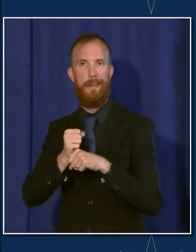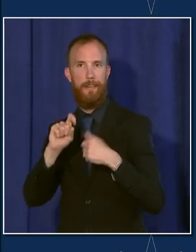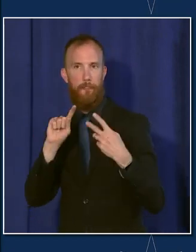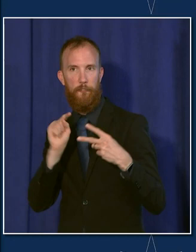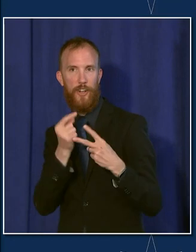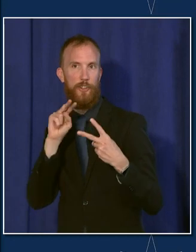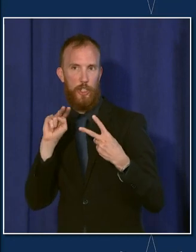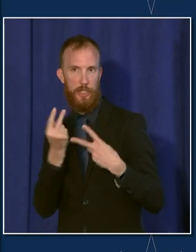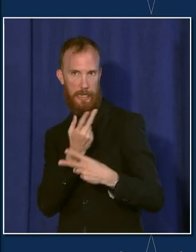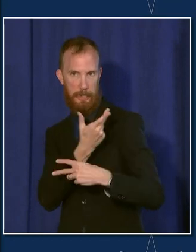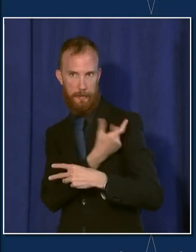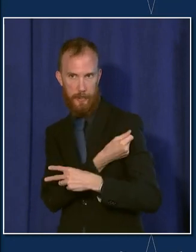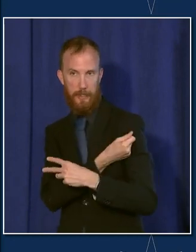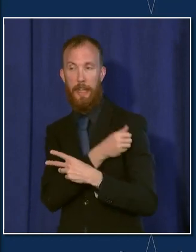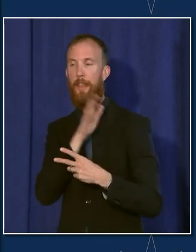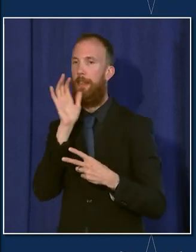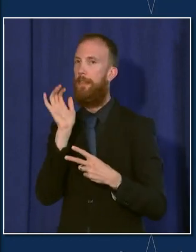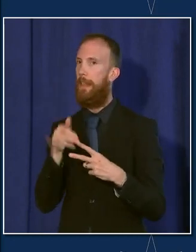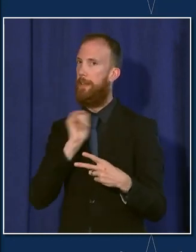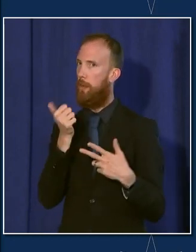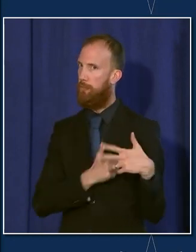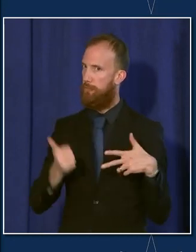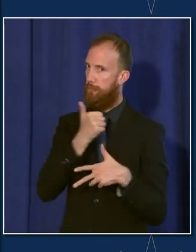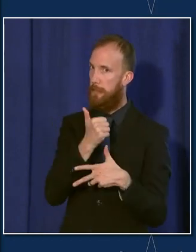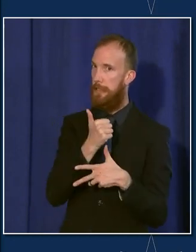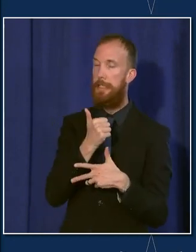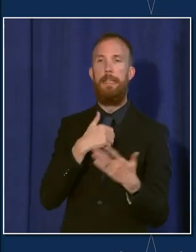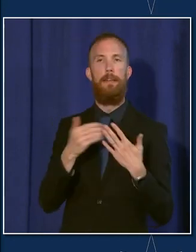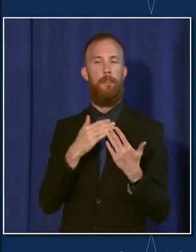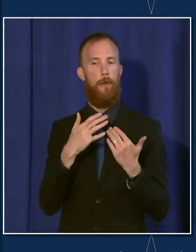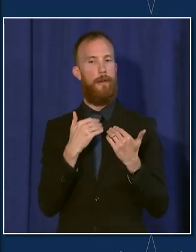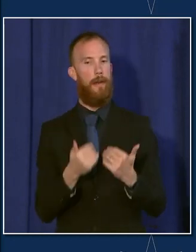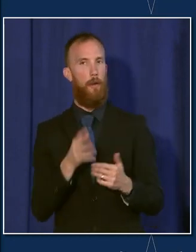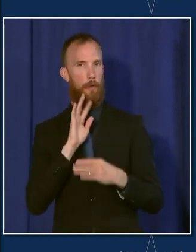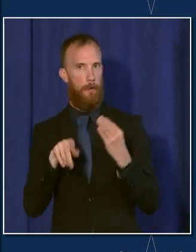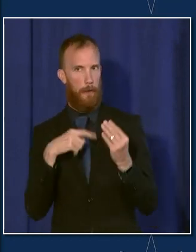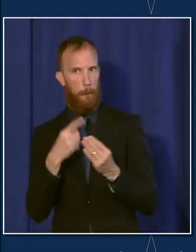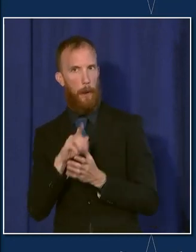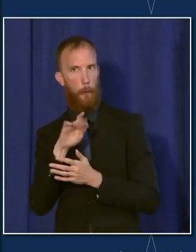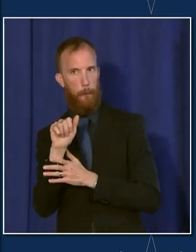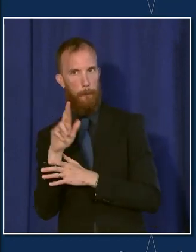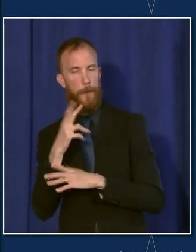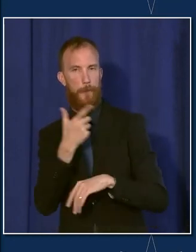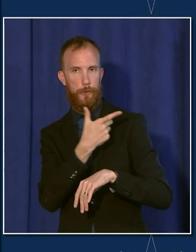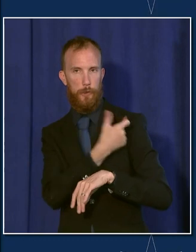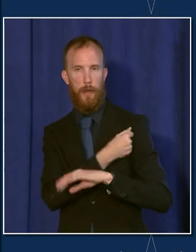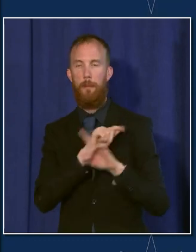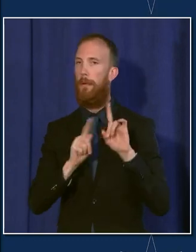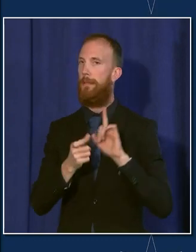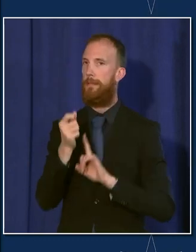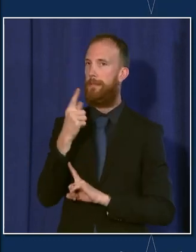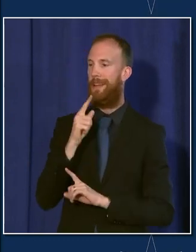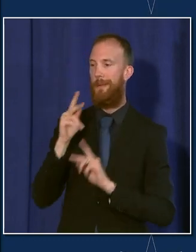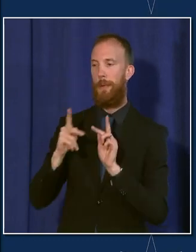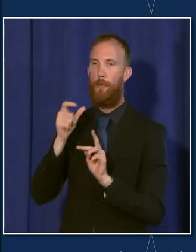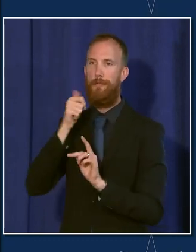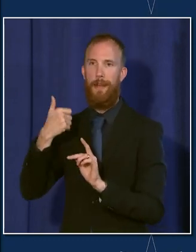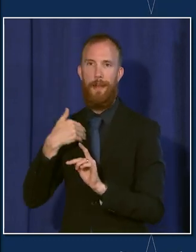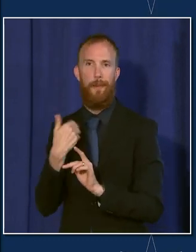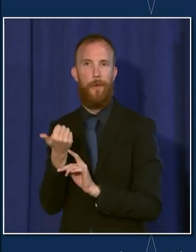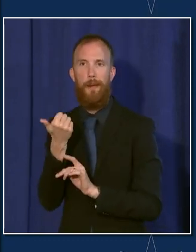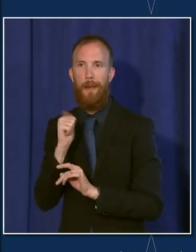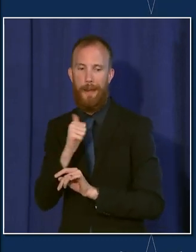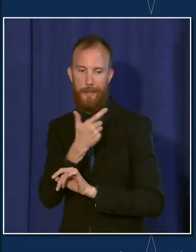the top priority. Even as the conversation about booster shots continued continues, getting people who are unvaccinated